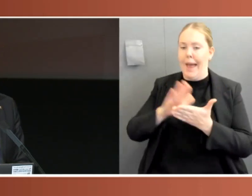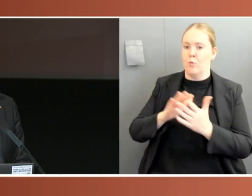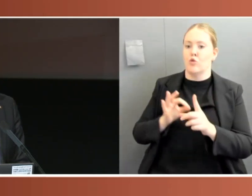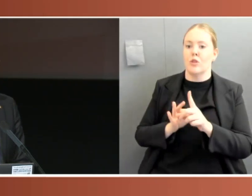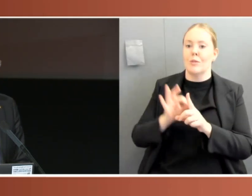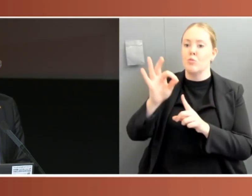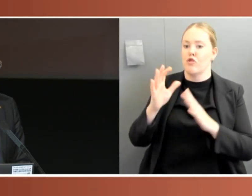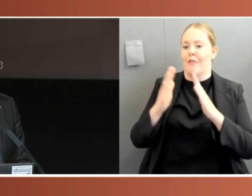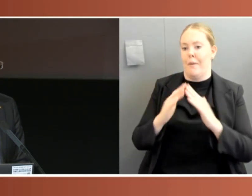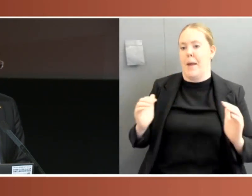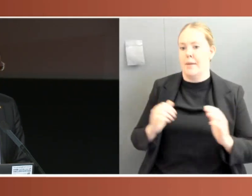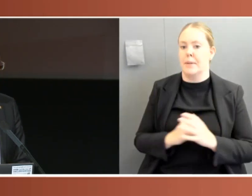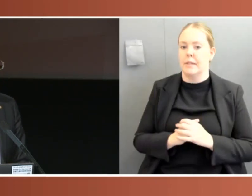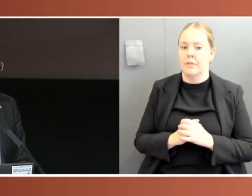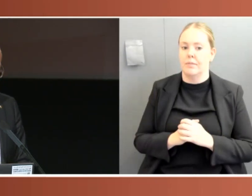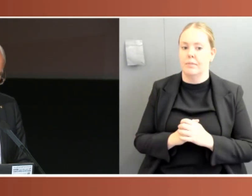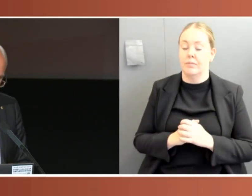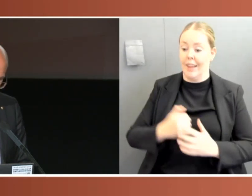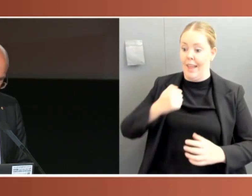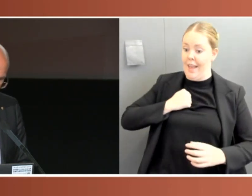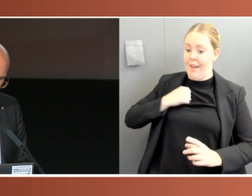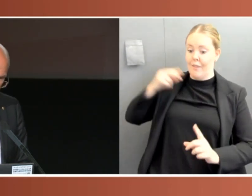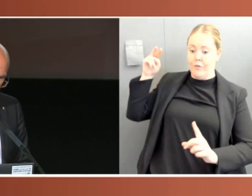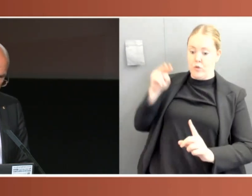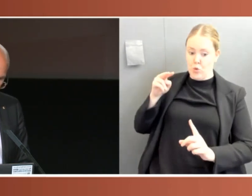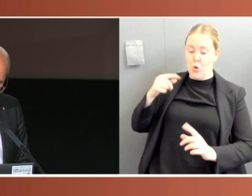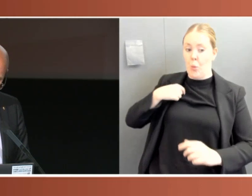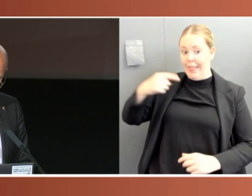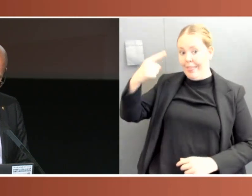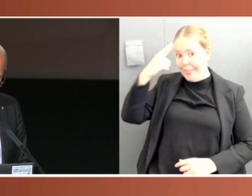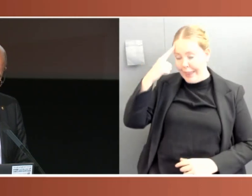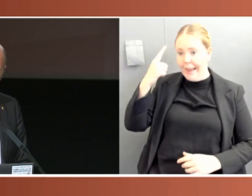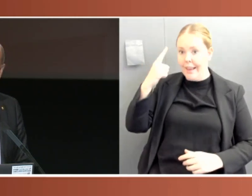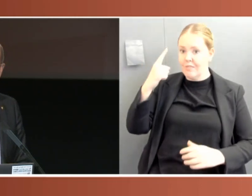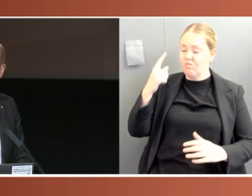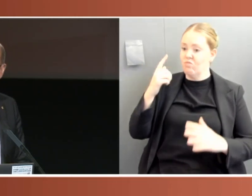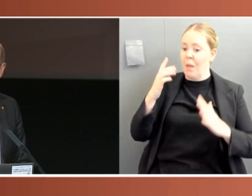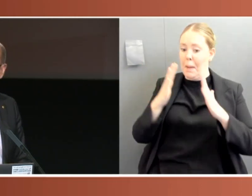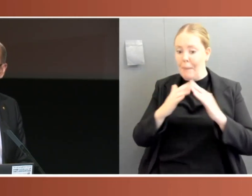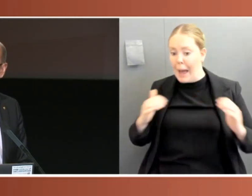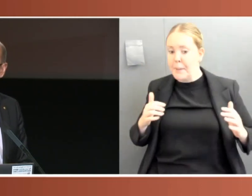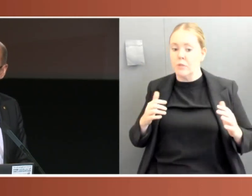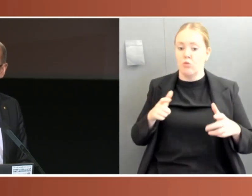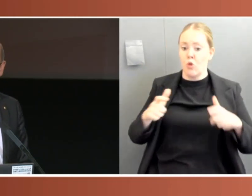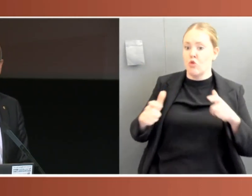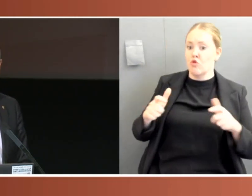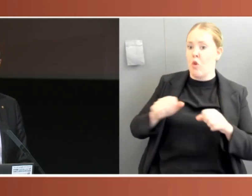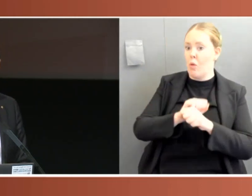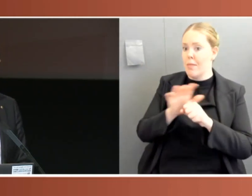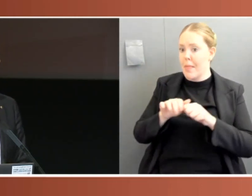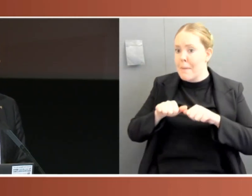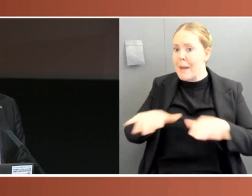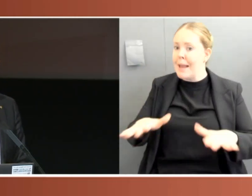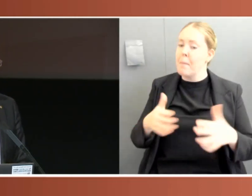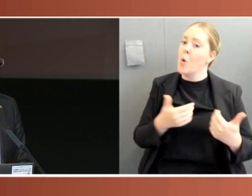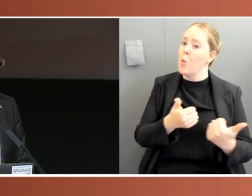though Australia navigated the pandemic well compared to many other countries, there is ground that needs to be made up. And particularly when it comes to